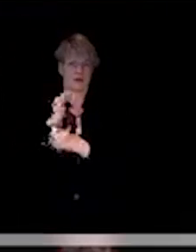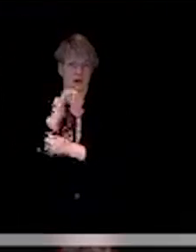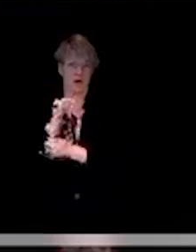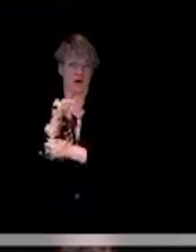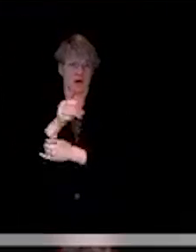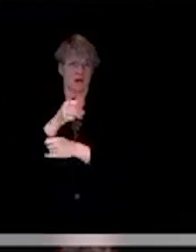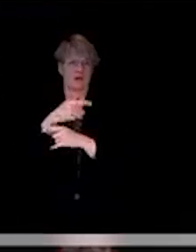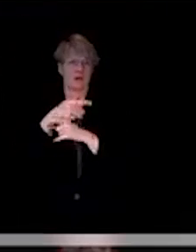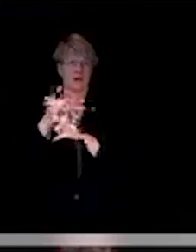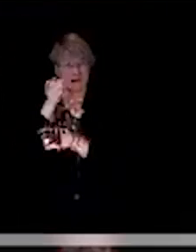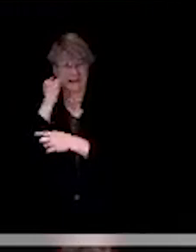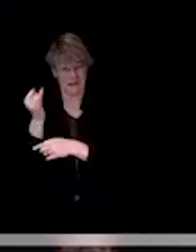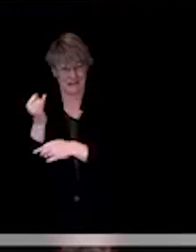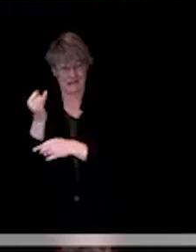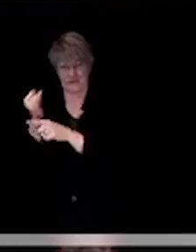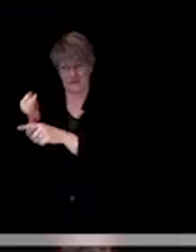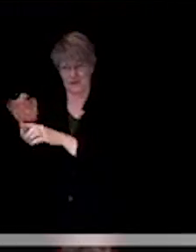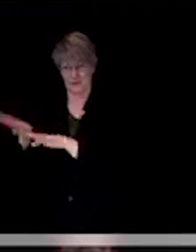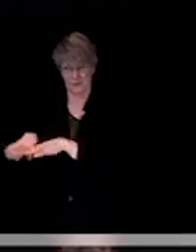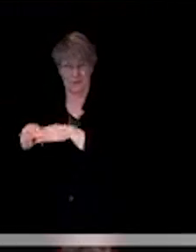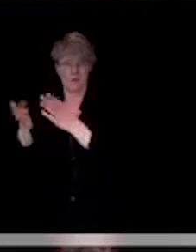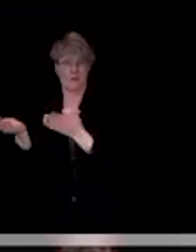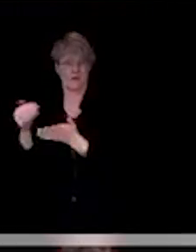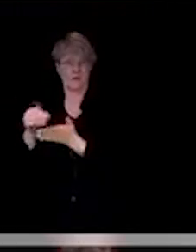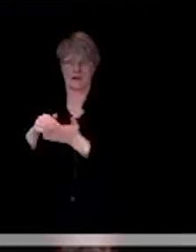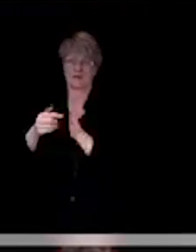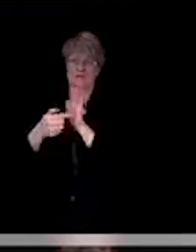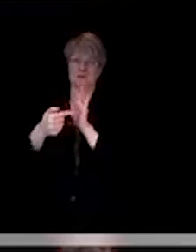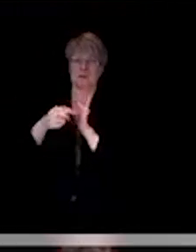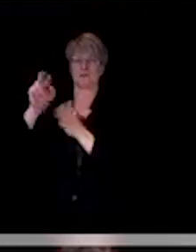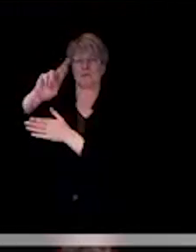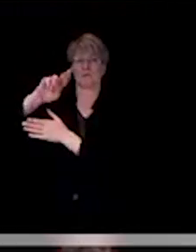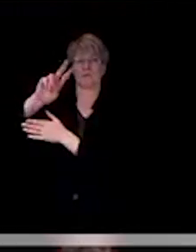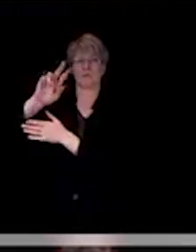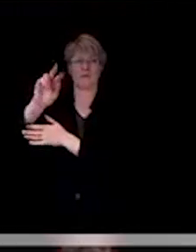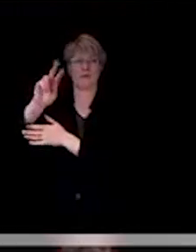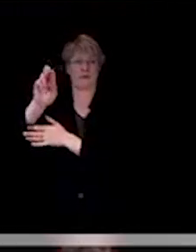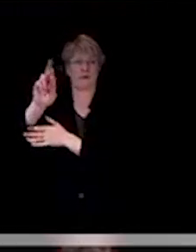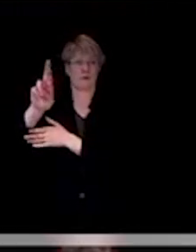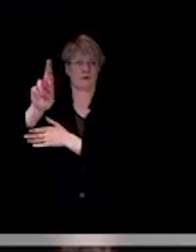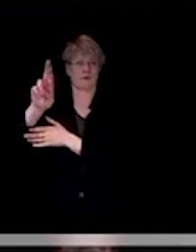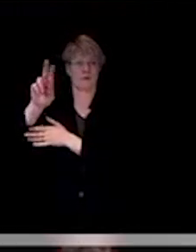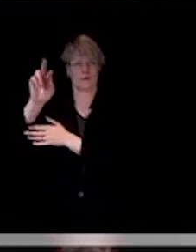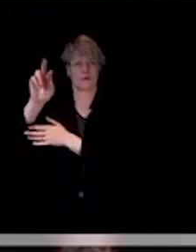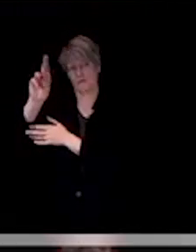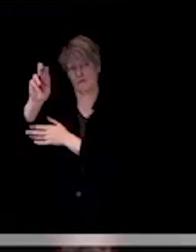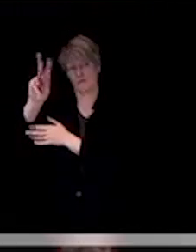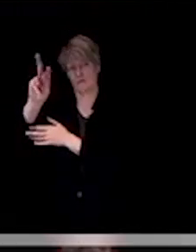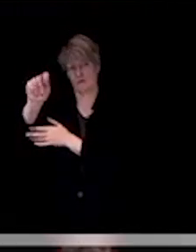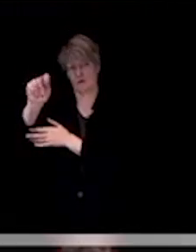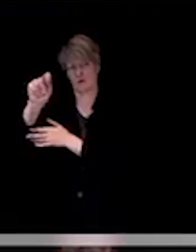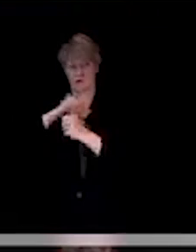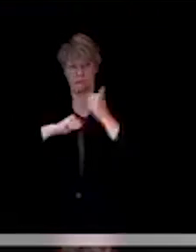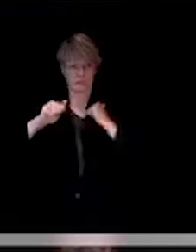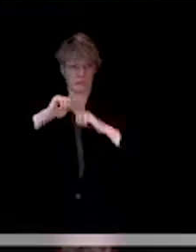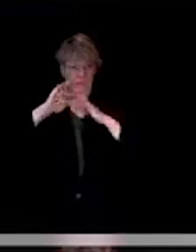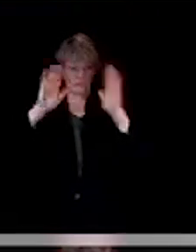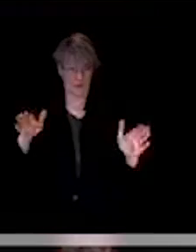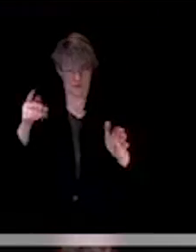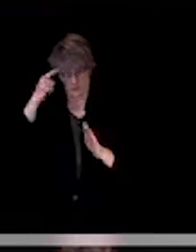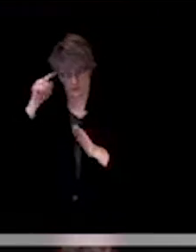anytime soon, Riverfront Playhouse, for example, would, do you think that would be with the 25%